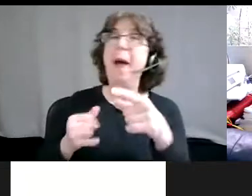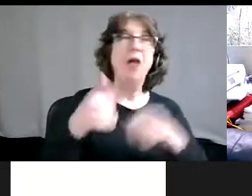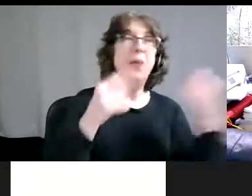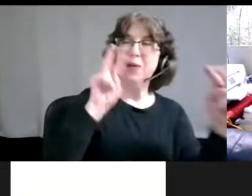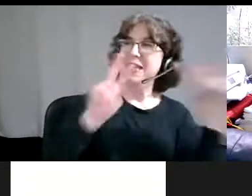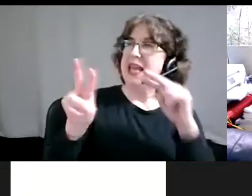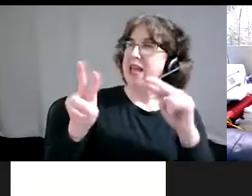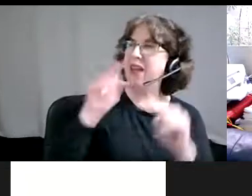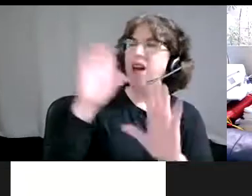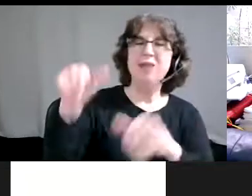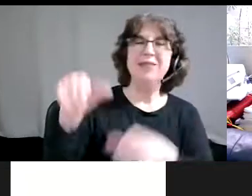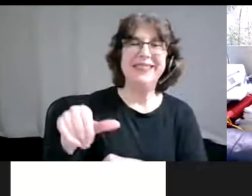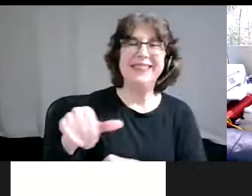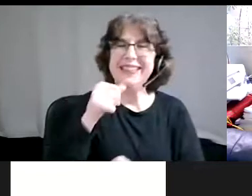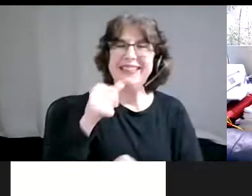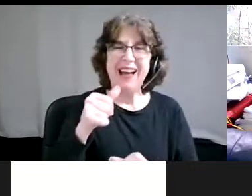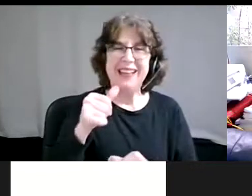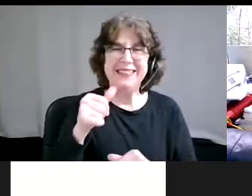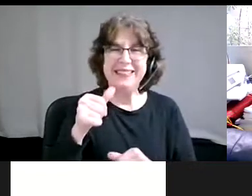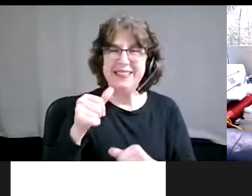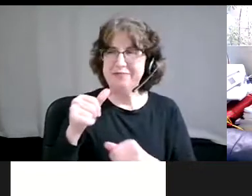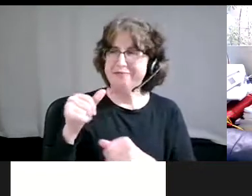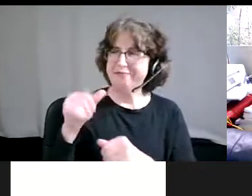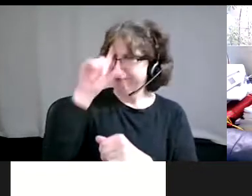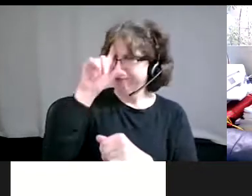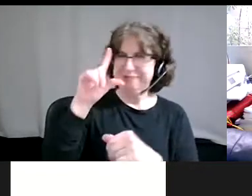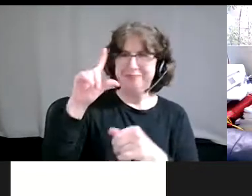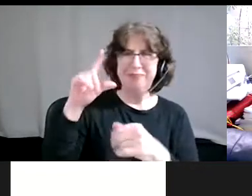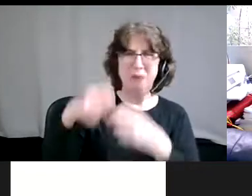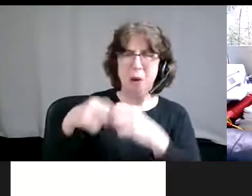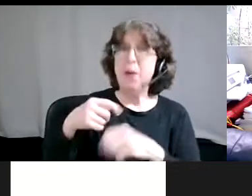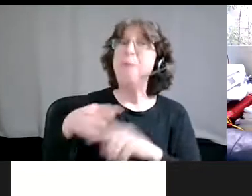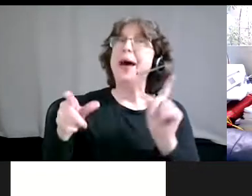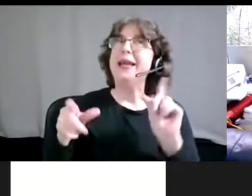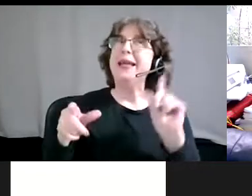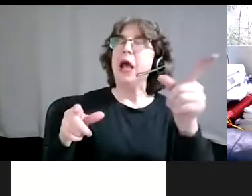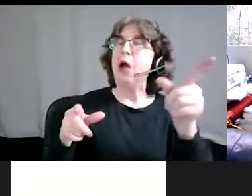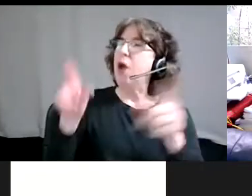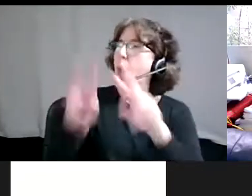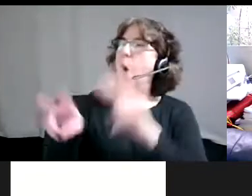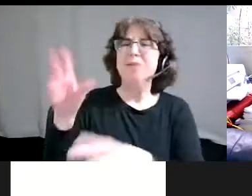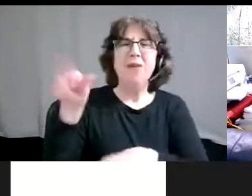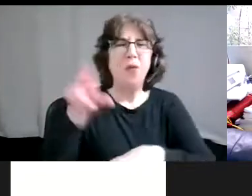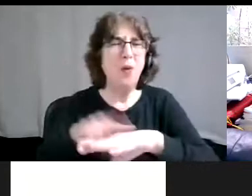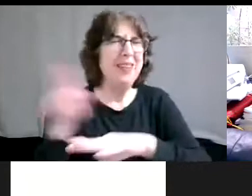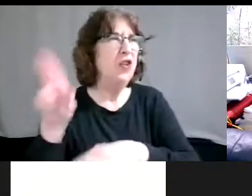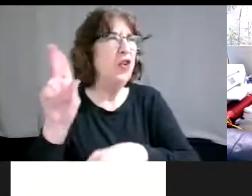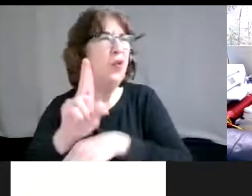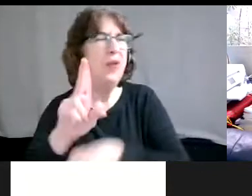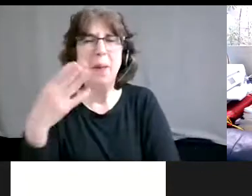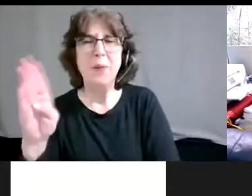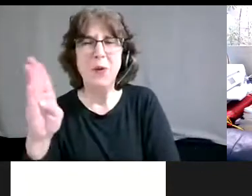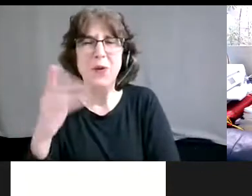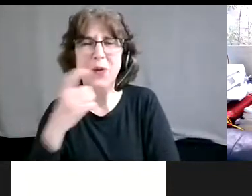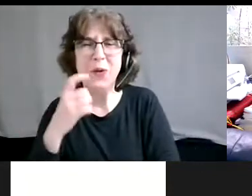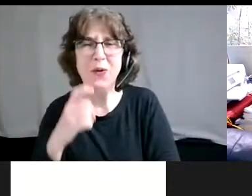And is it perfect? No, but it did, it was sort of a harm reduction approach to being able to live in the,